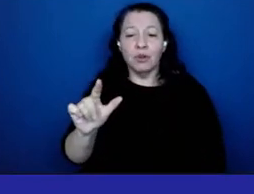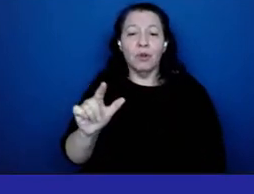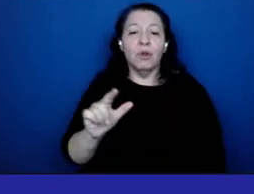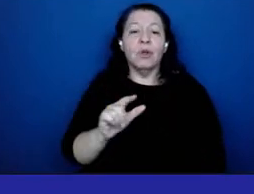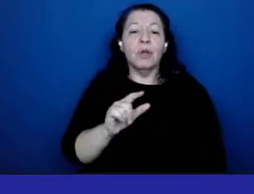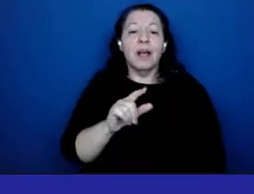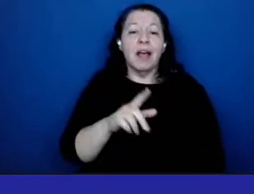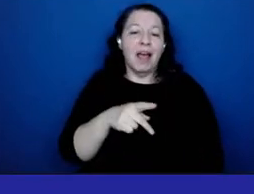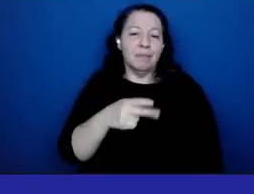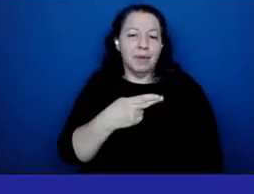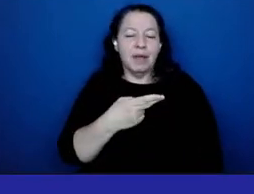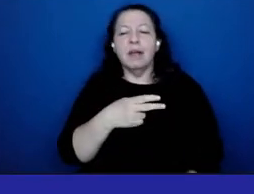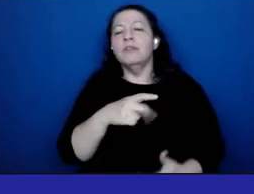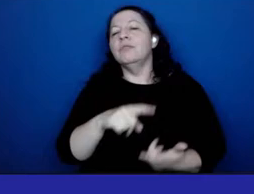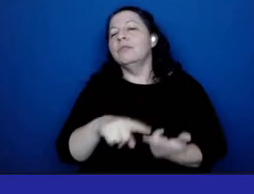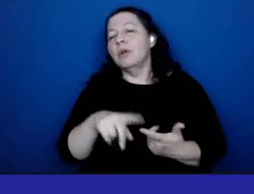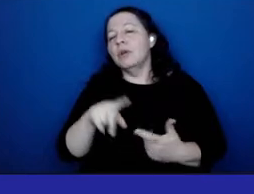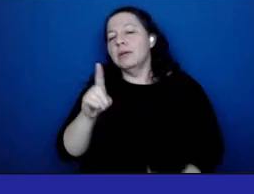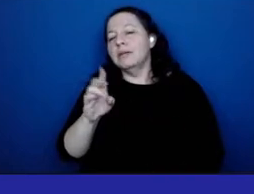wellness officer